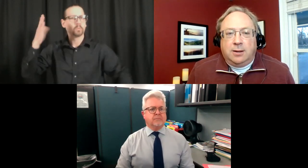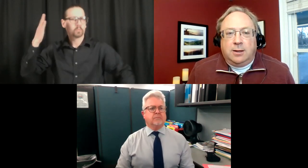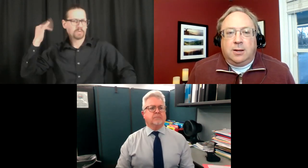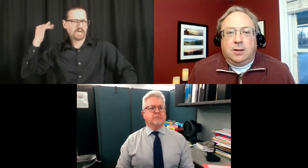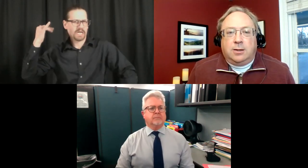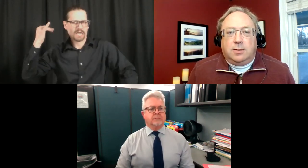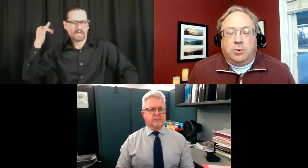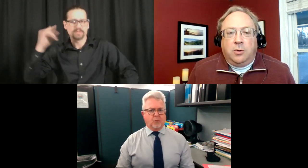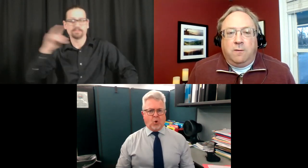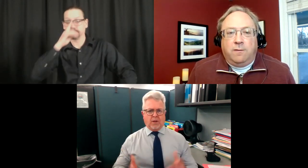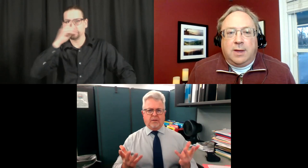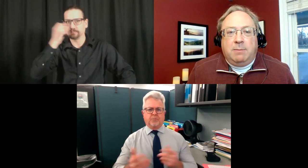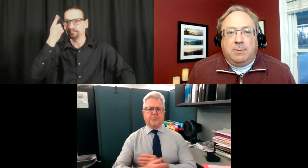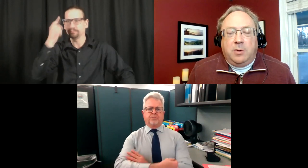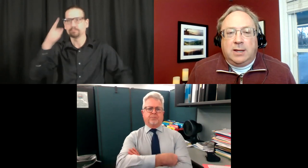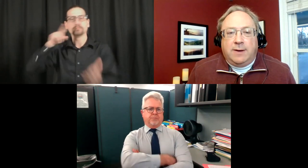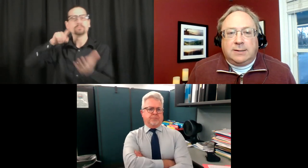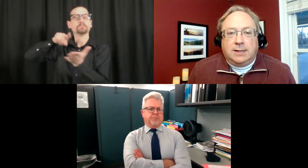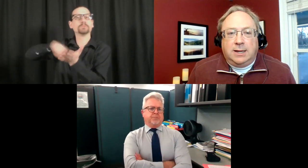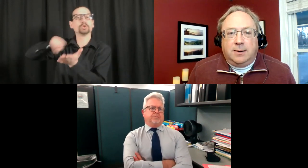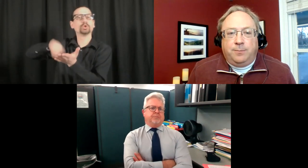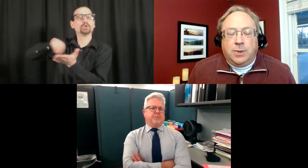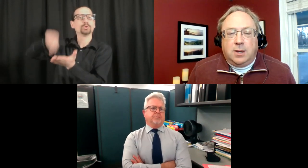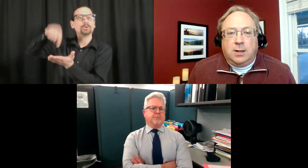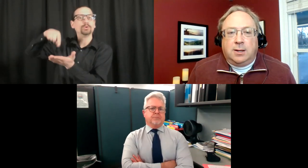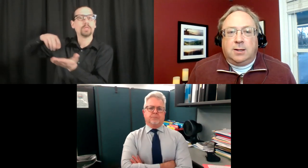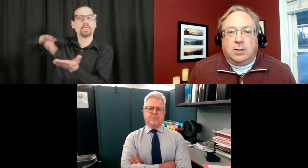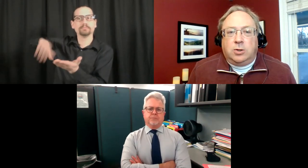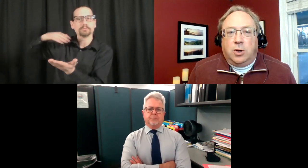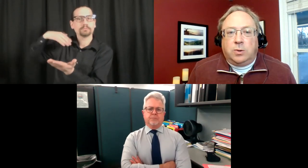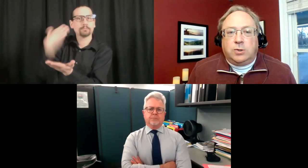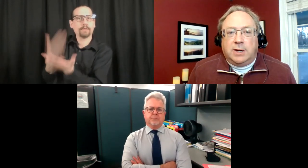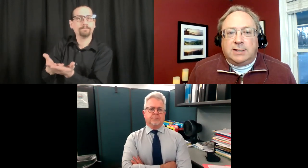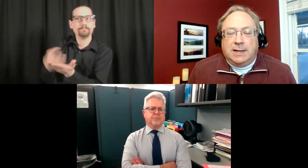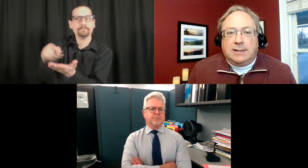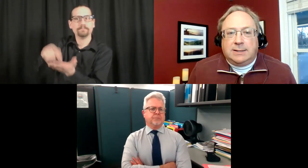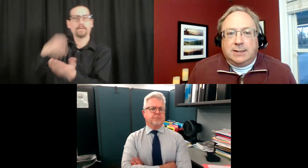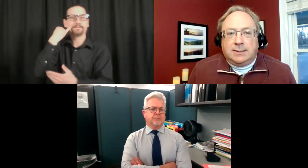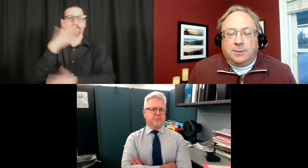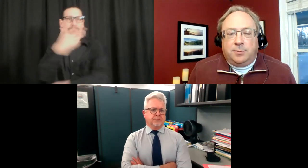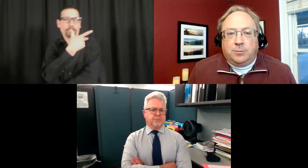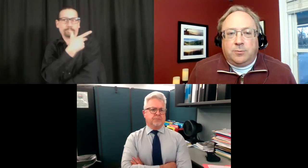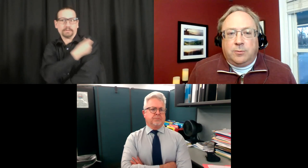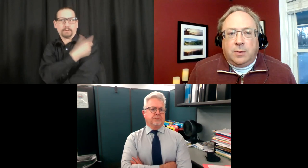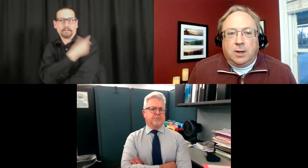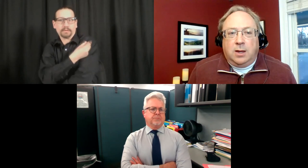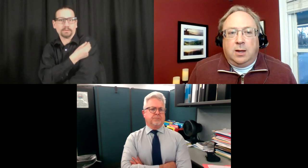to prove that people who get the vaccine don't transmit disease.